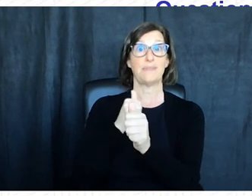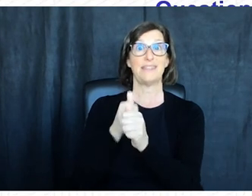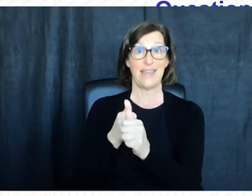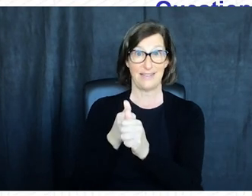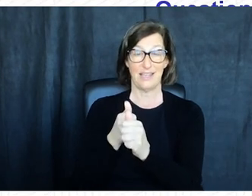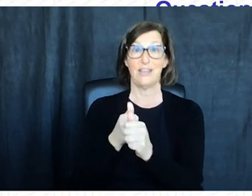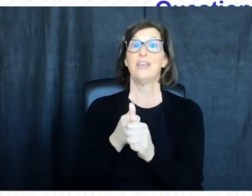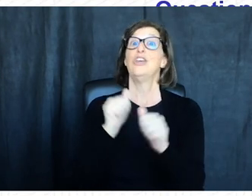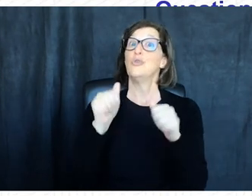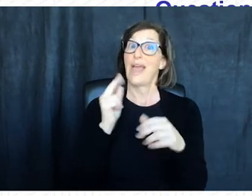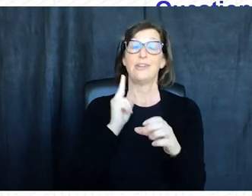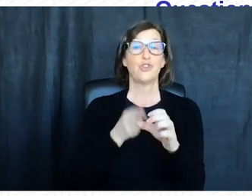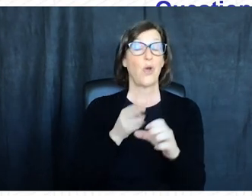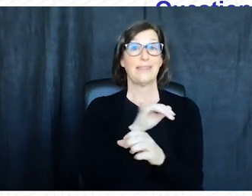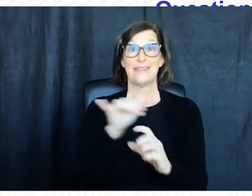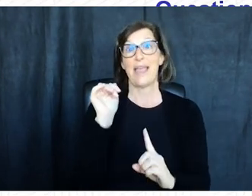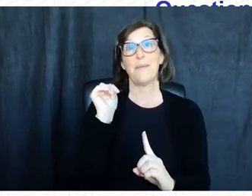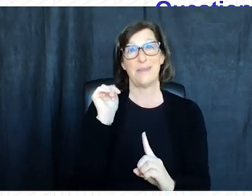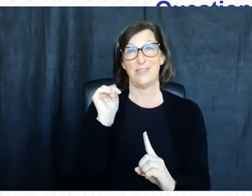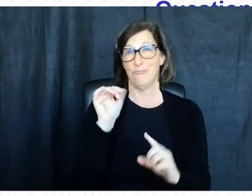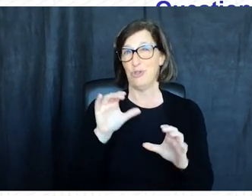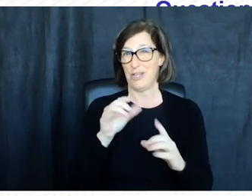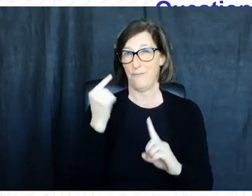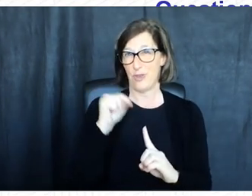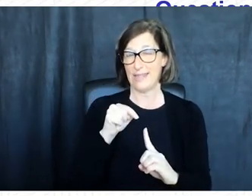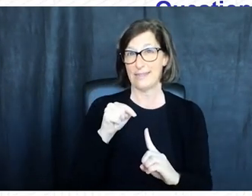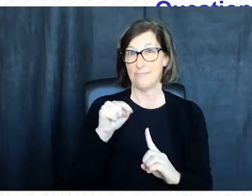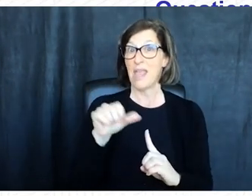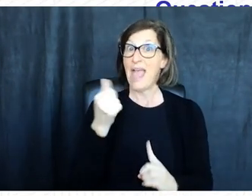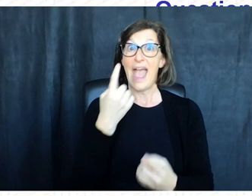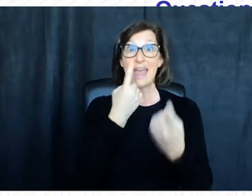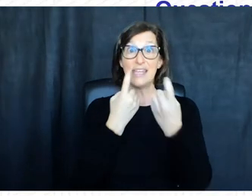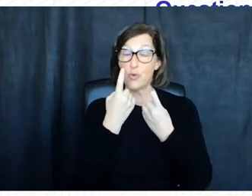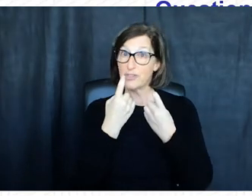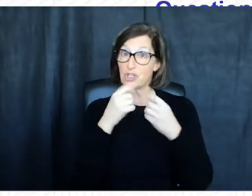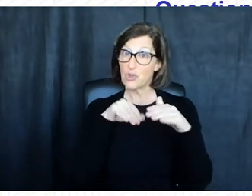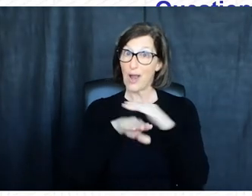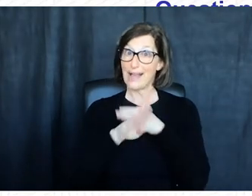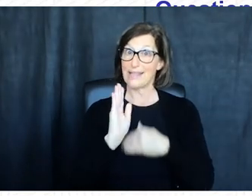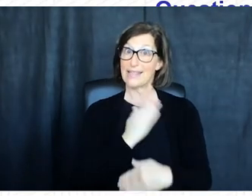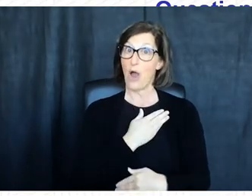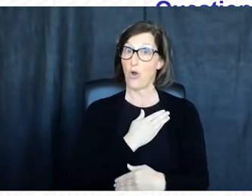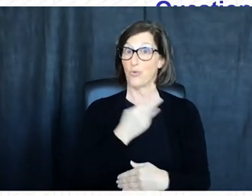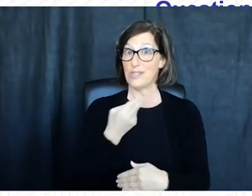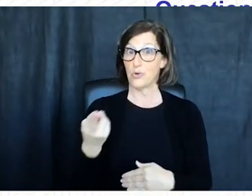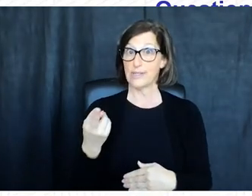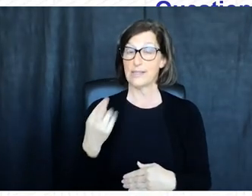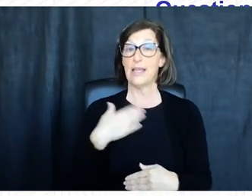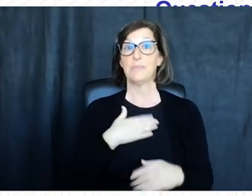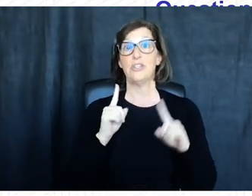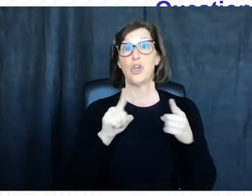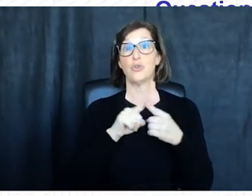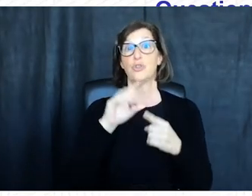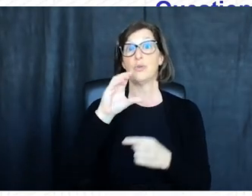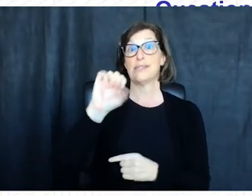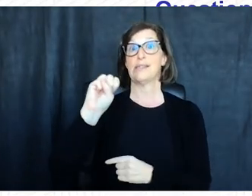you could sign up for them through eventbrite just like you did this webinar if you have questions or would like to access scissors resources please